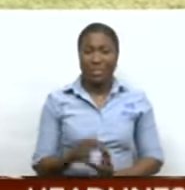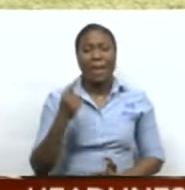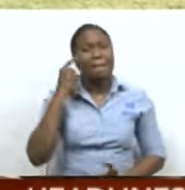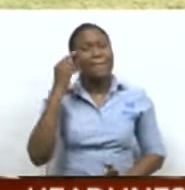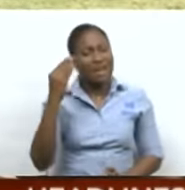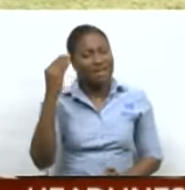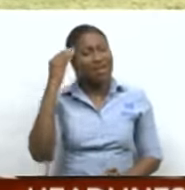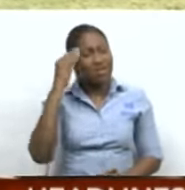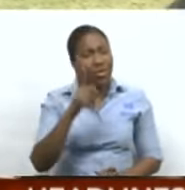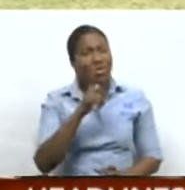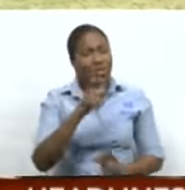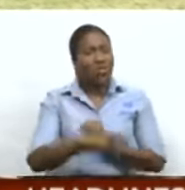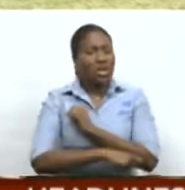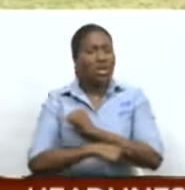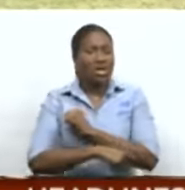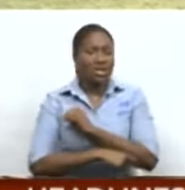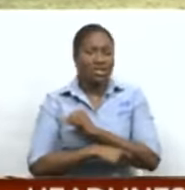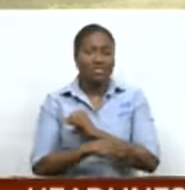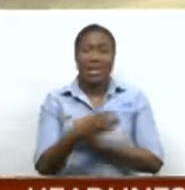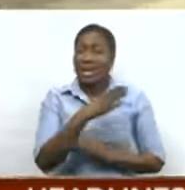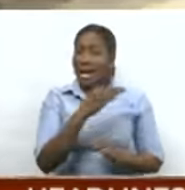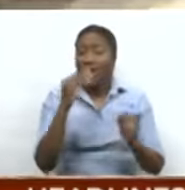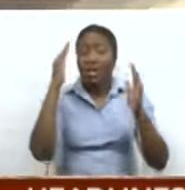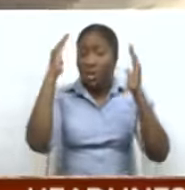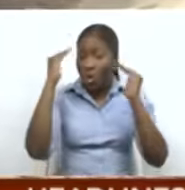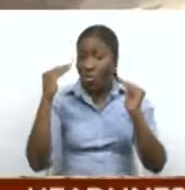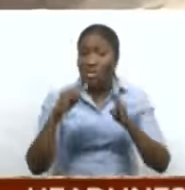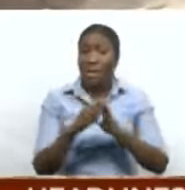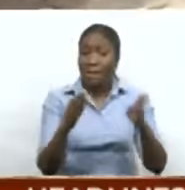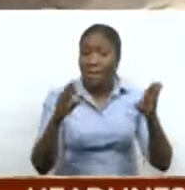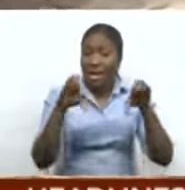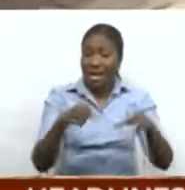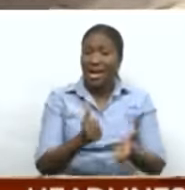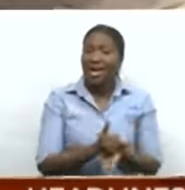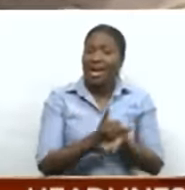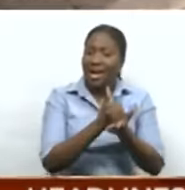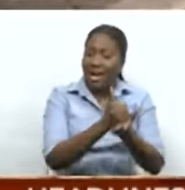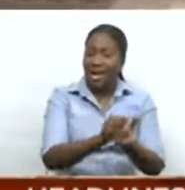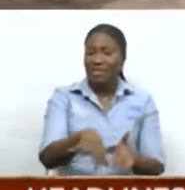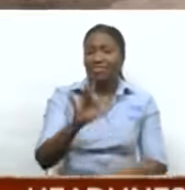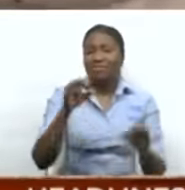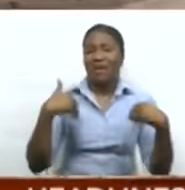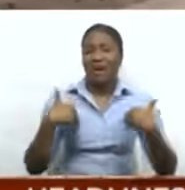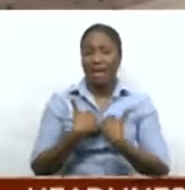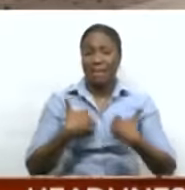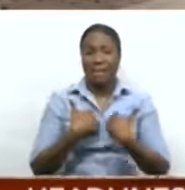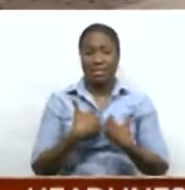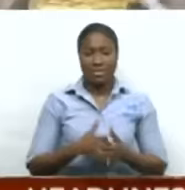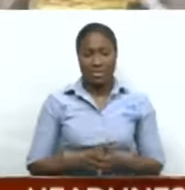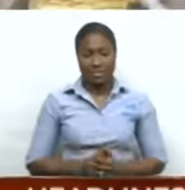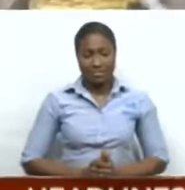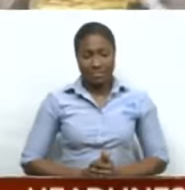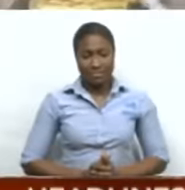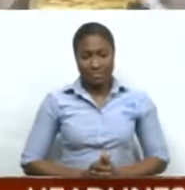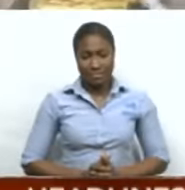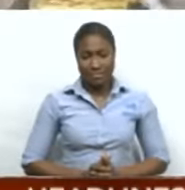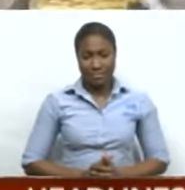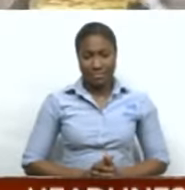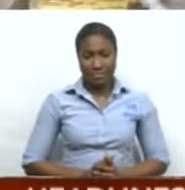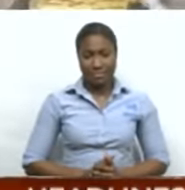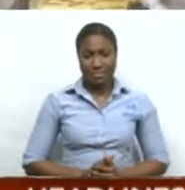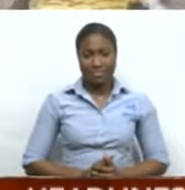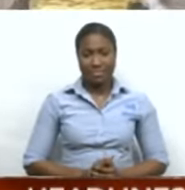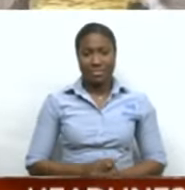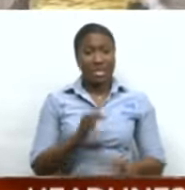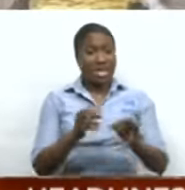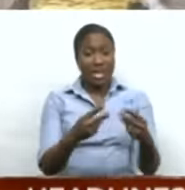is behind the theft and hopes the public can help them to secure the animals. If anybody have galvanized